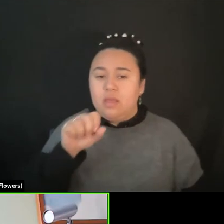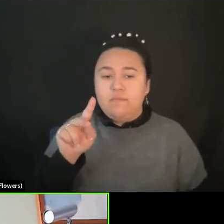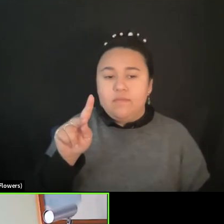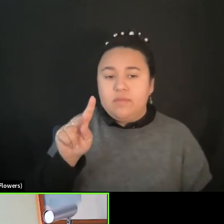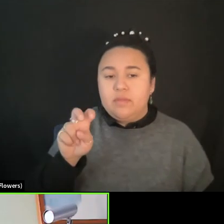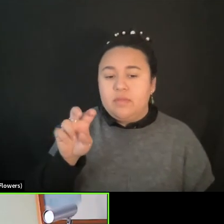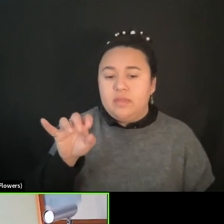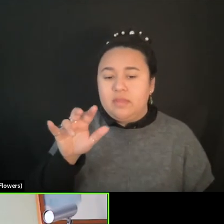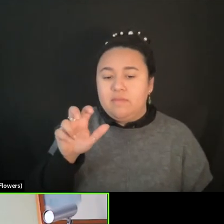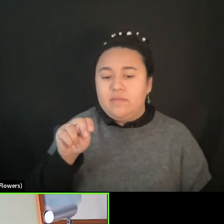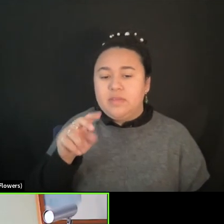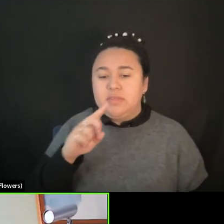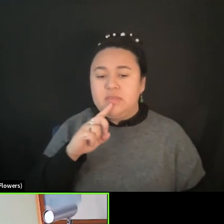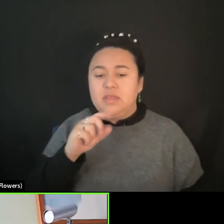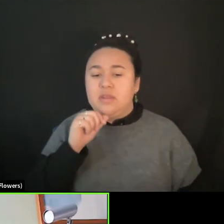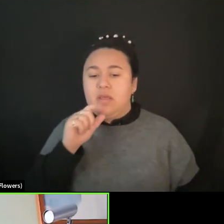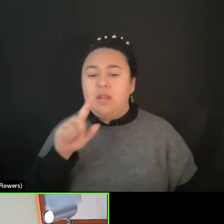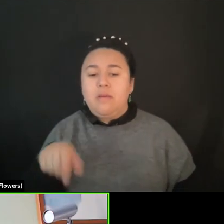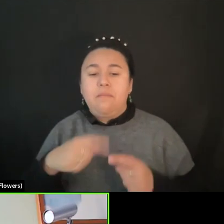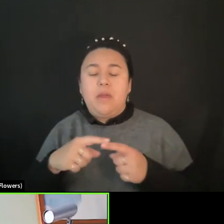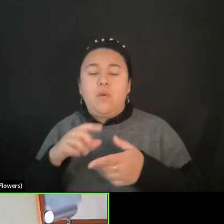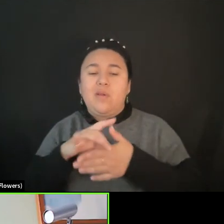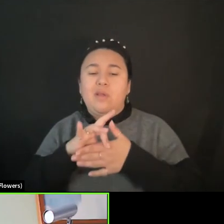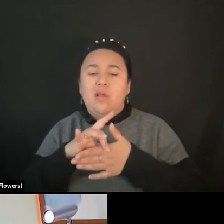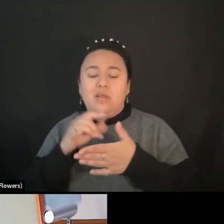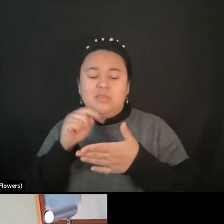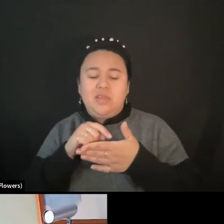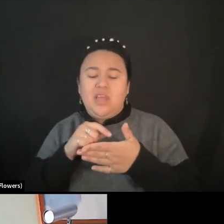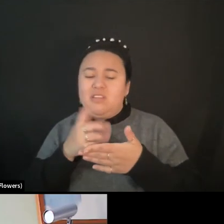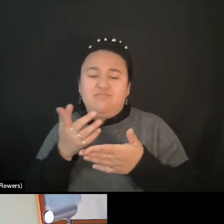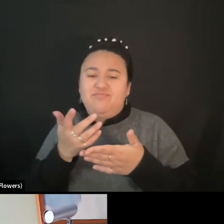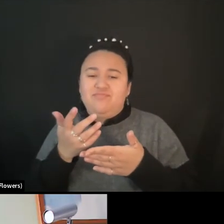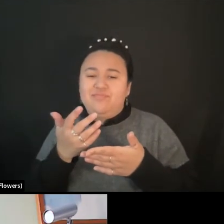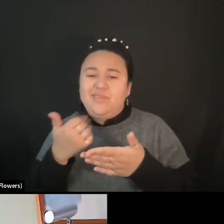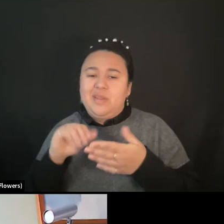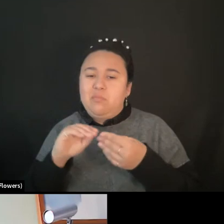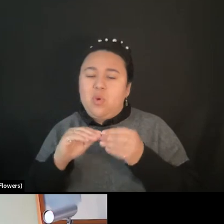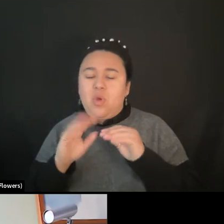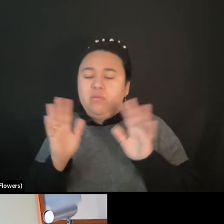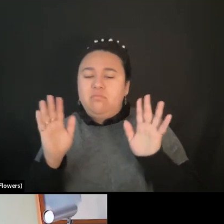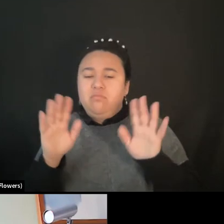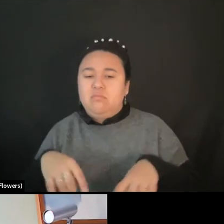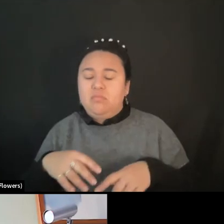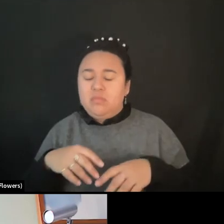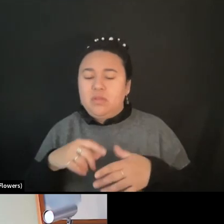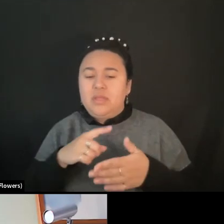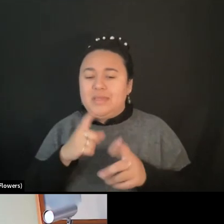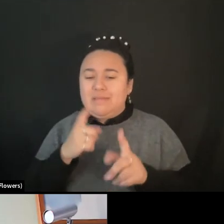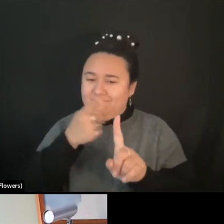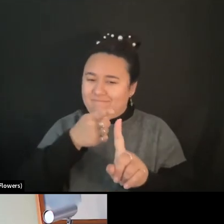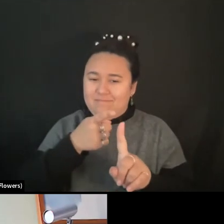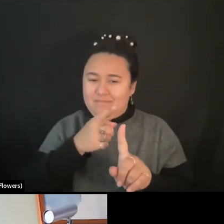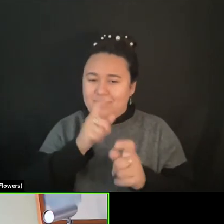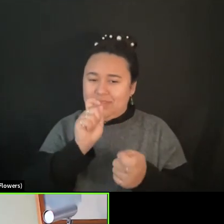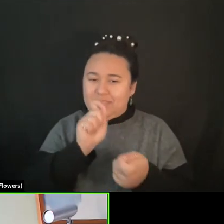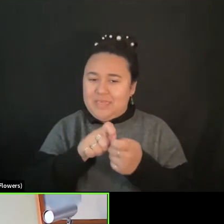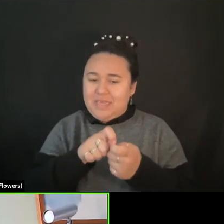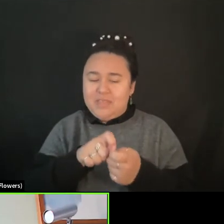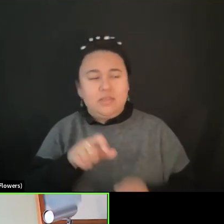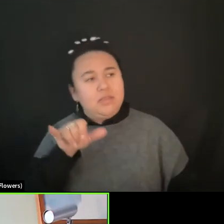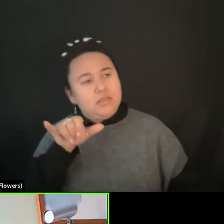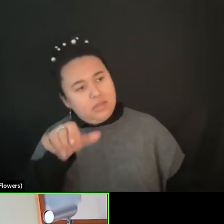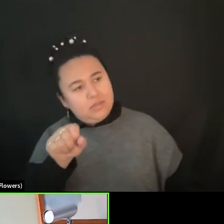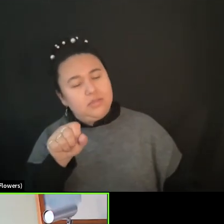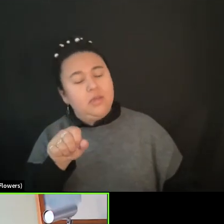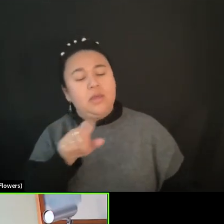said, it's not about content anymore. Yes. I think to me, he nailed it. Like when we talk